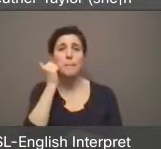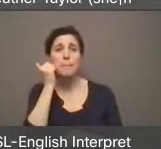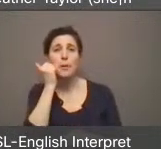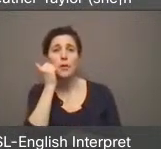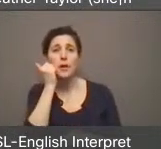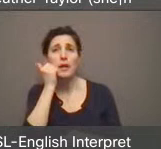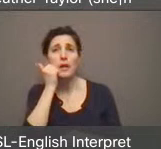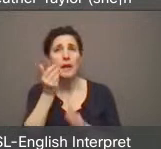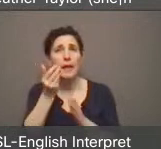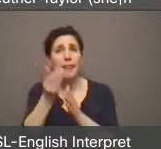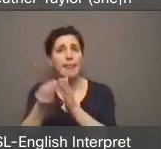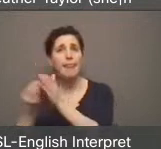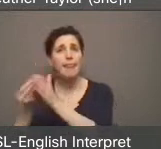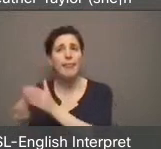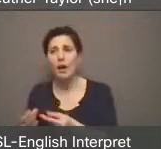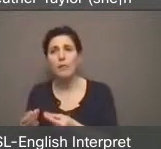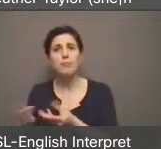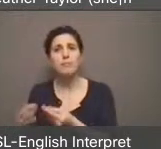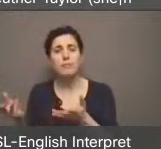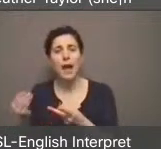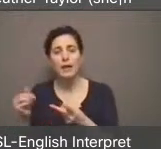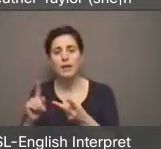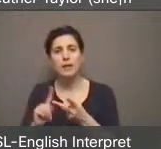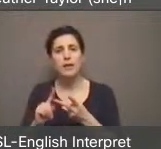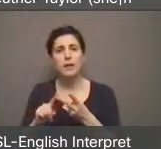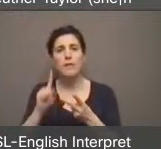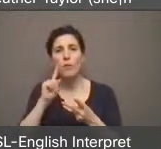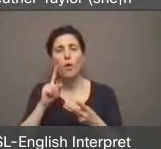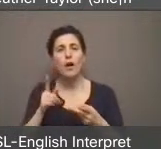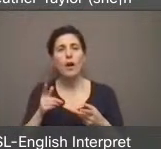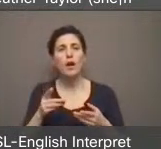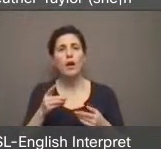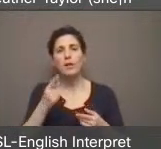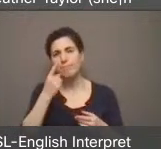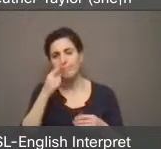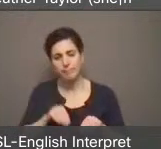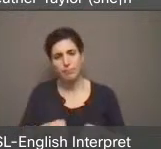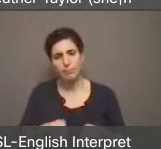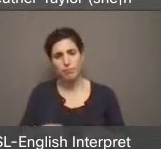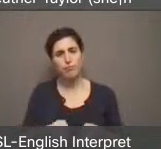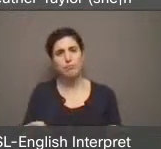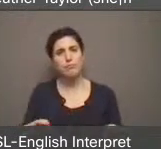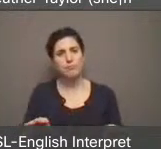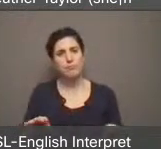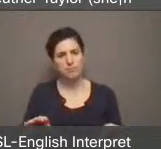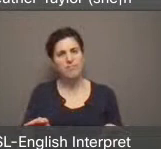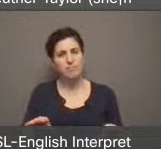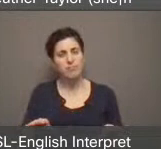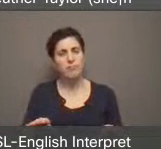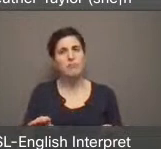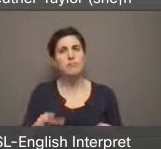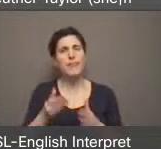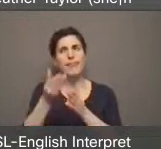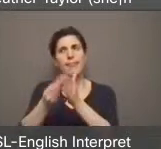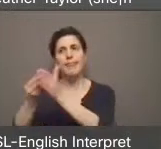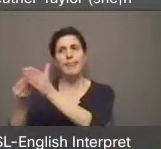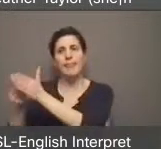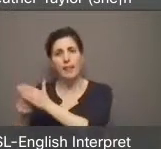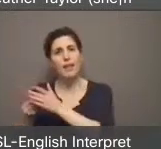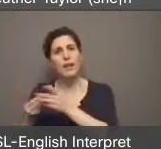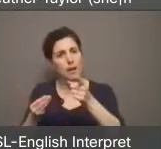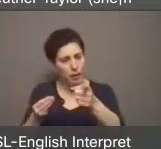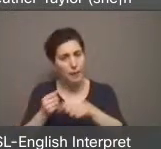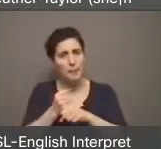supplies. And so I'd really encourage city council to consider making sure that there's enough money in the budget.